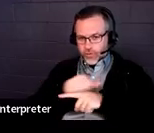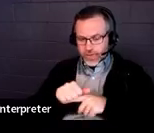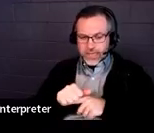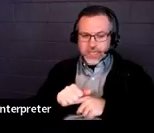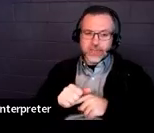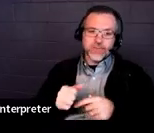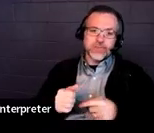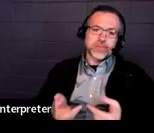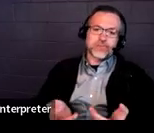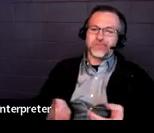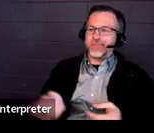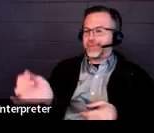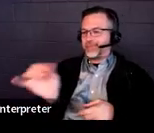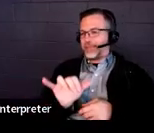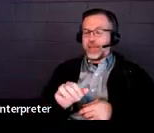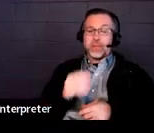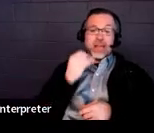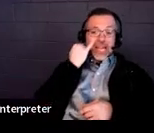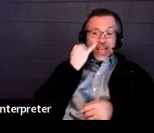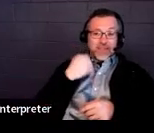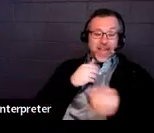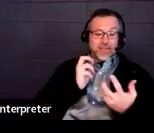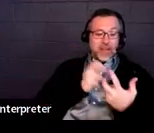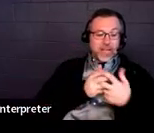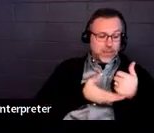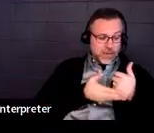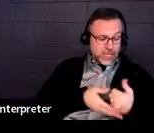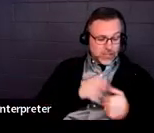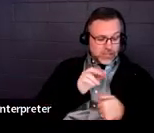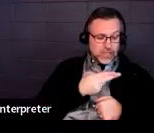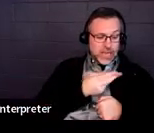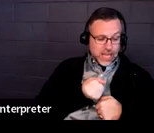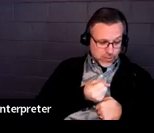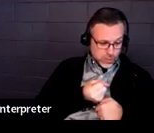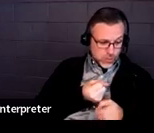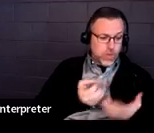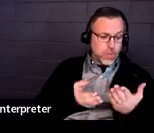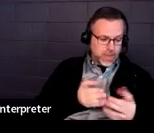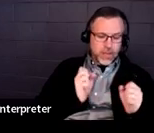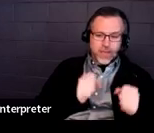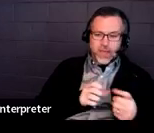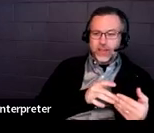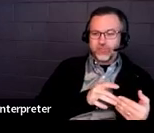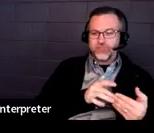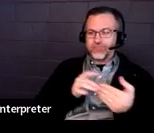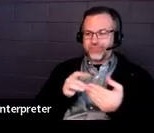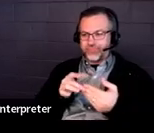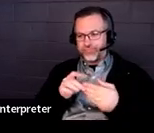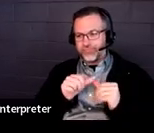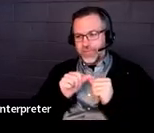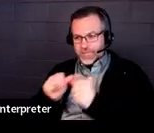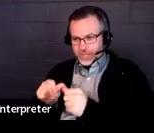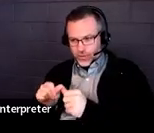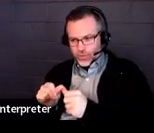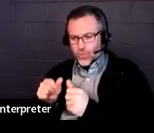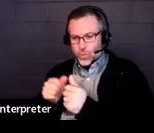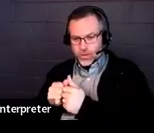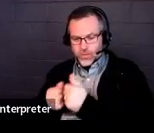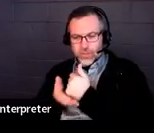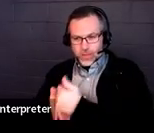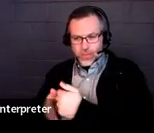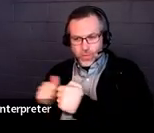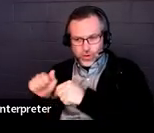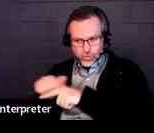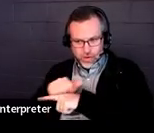may have been part of the IEP in high school, and that they may be able to take forward with them that would assist them with training, such as